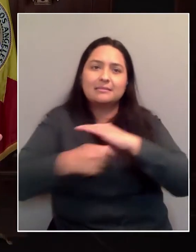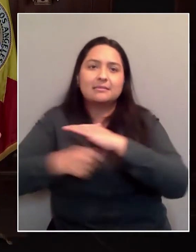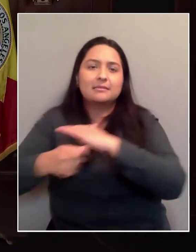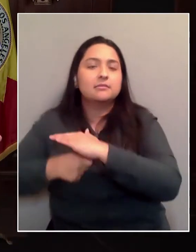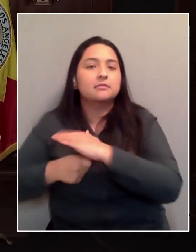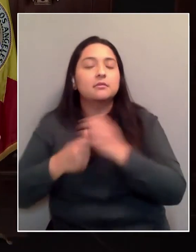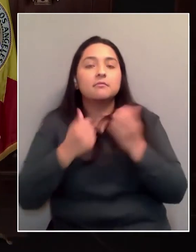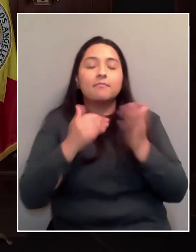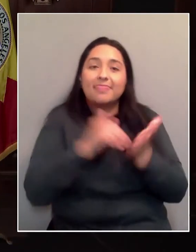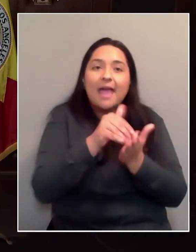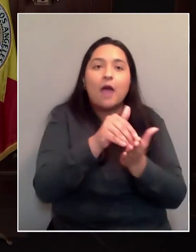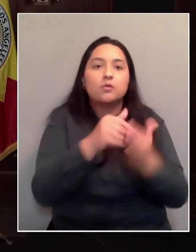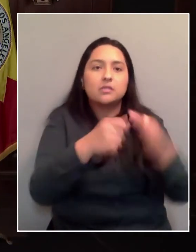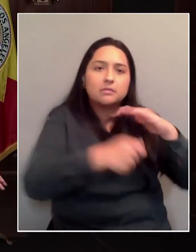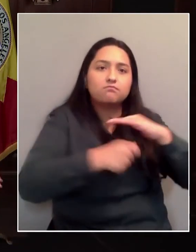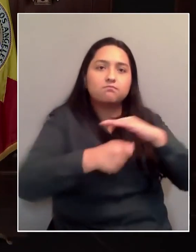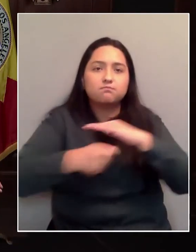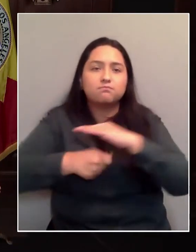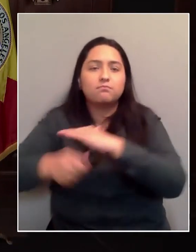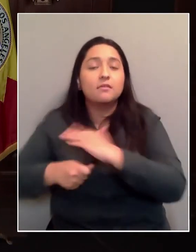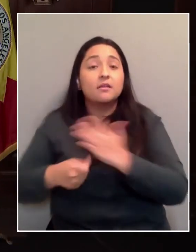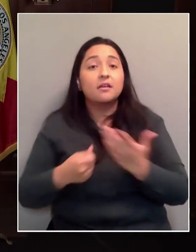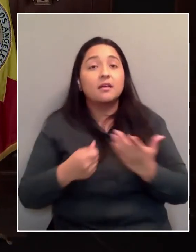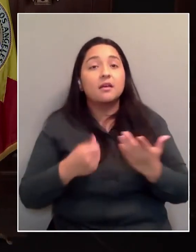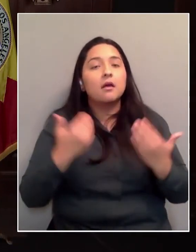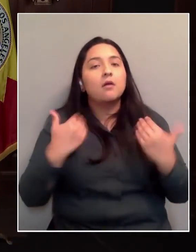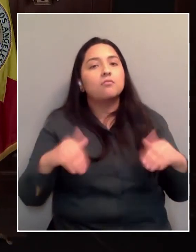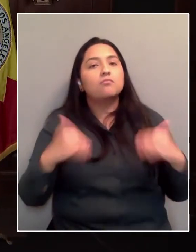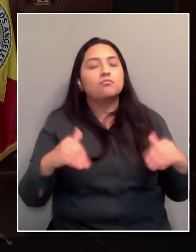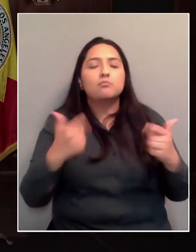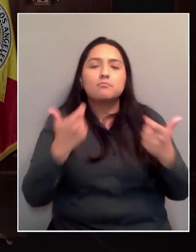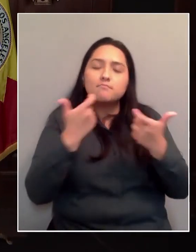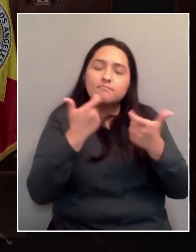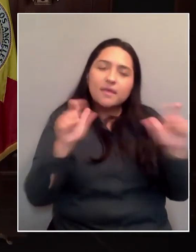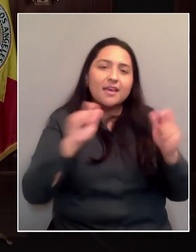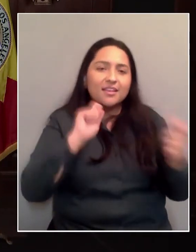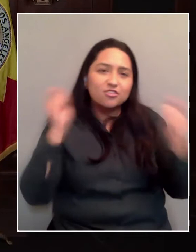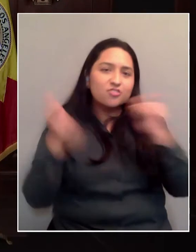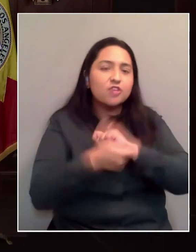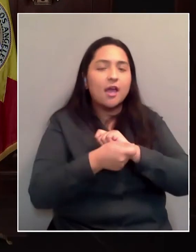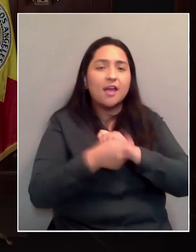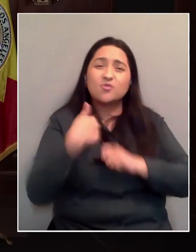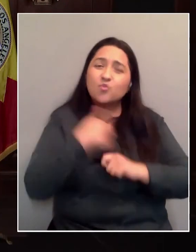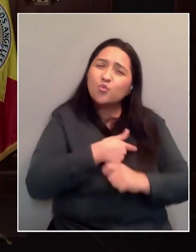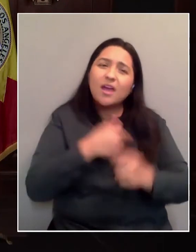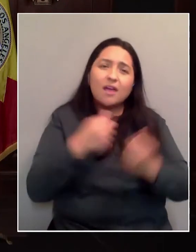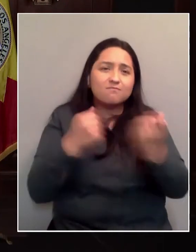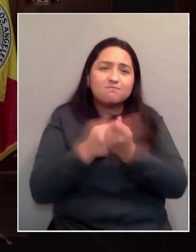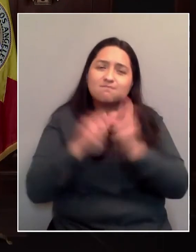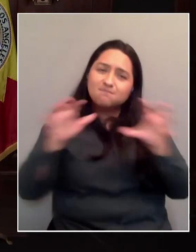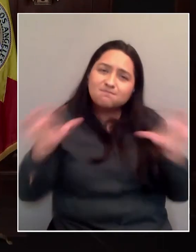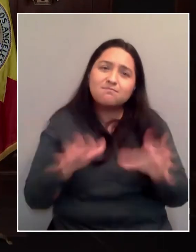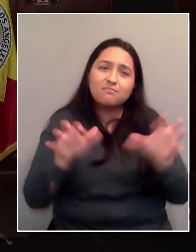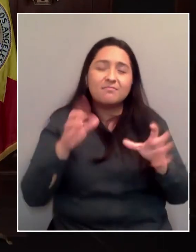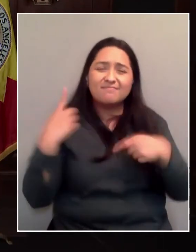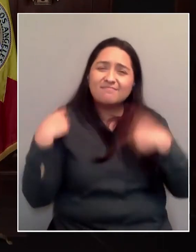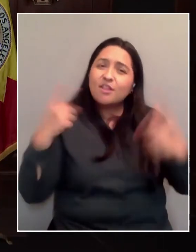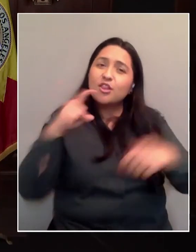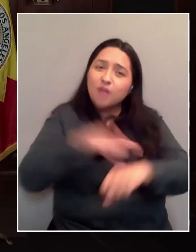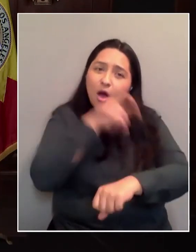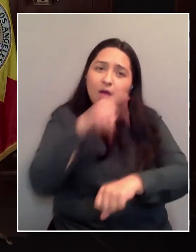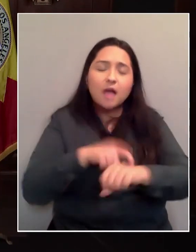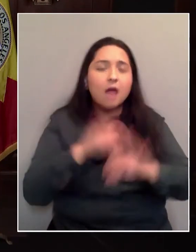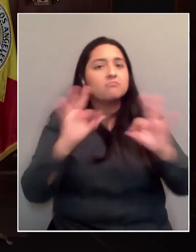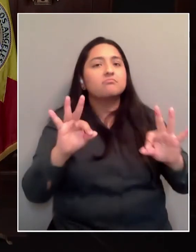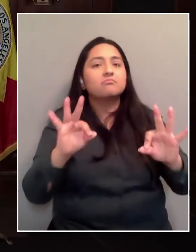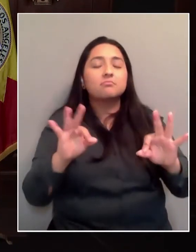them. And to me, that was a sea change, something that we advocated for a long time and something great. But we shouldn't replace the images